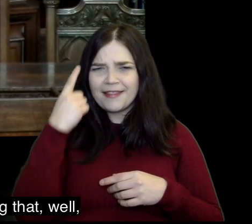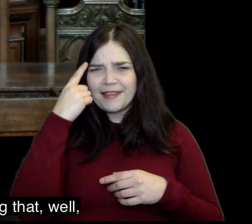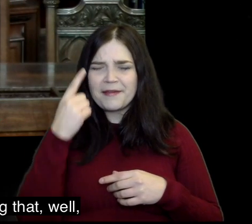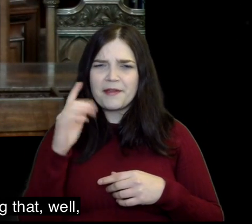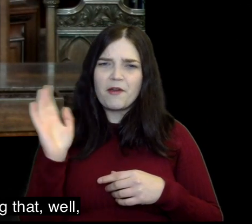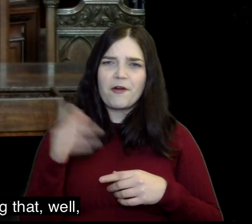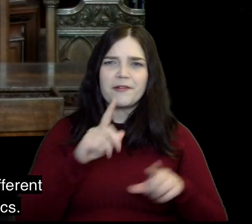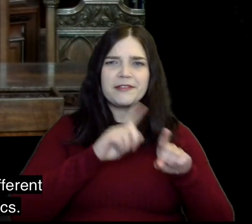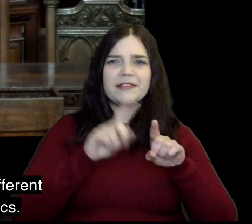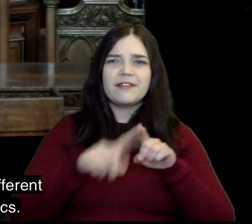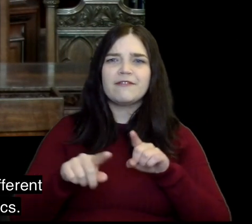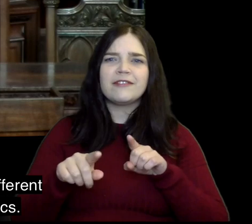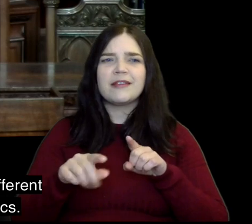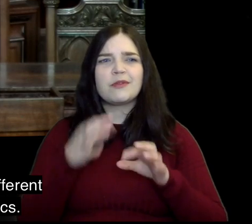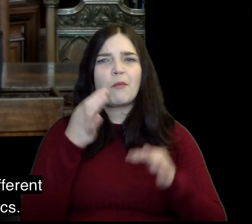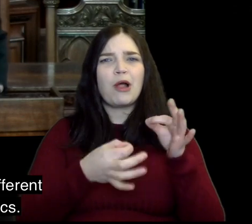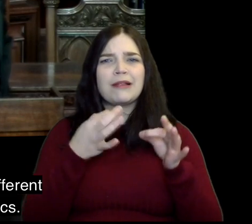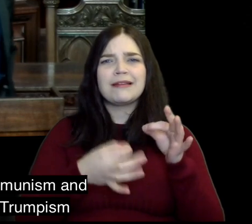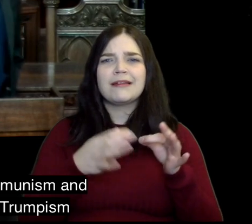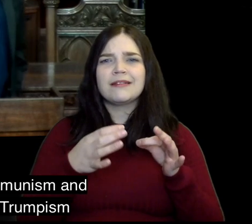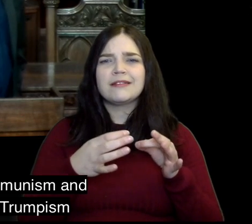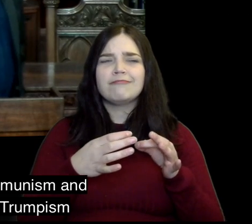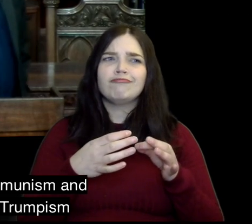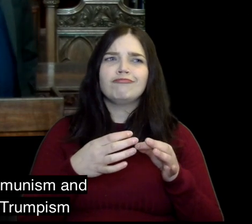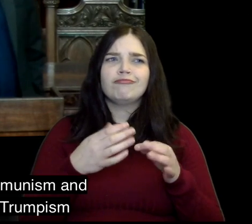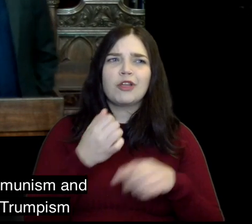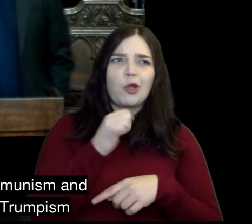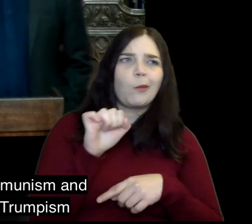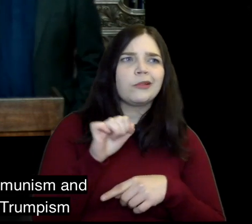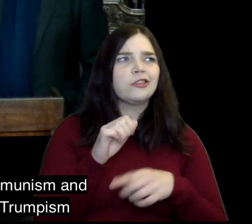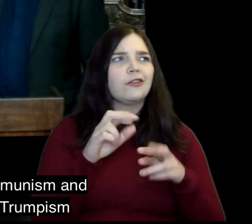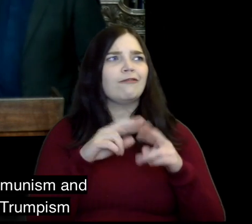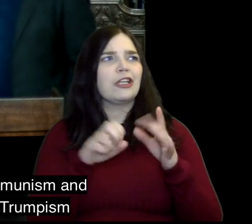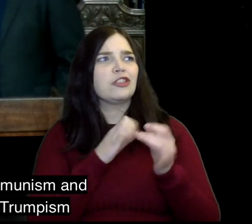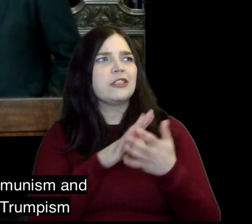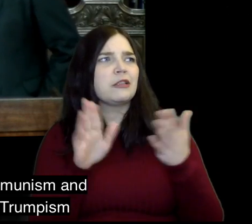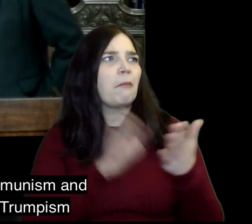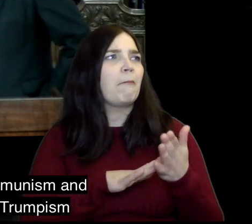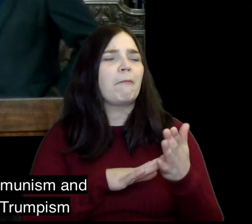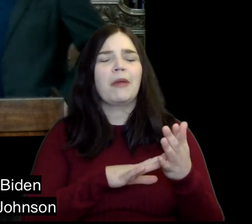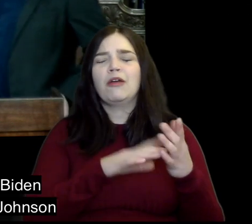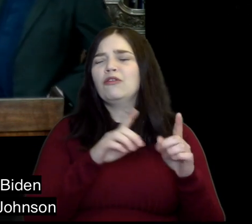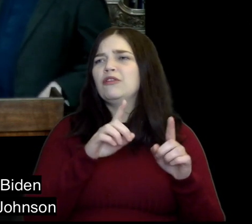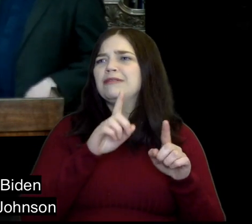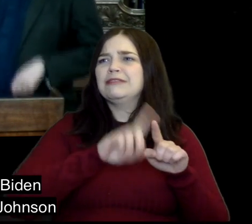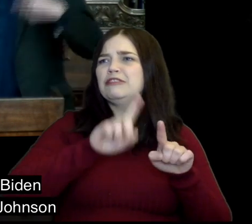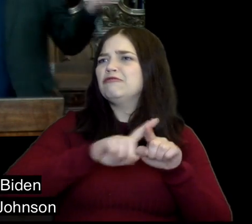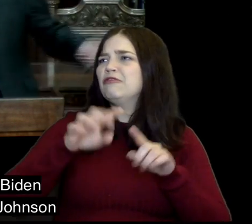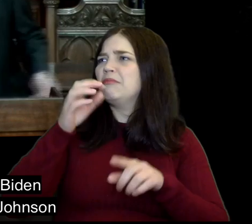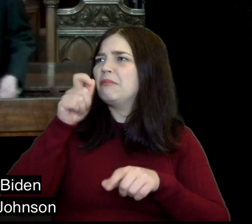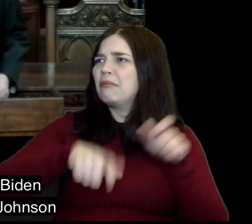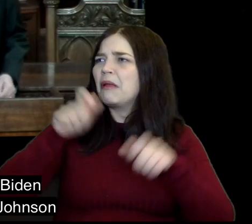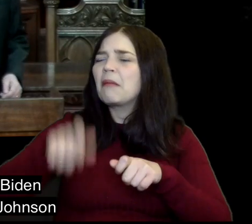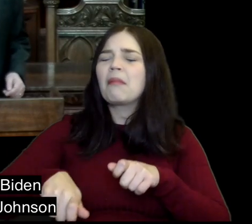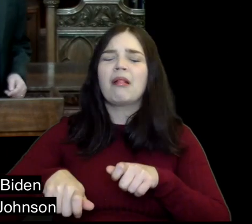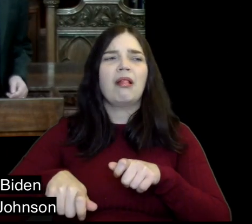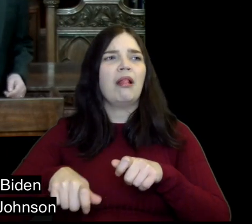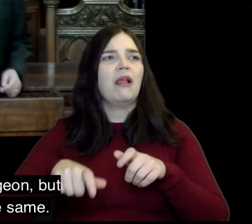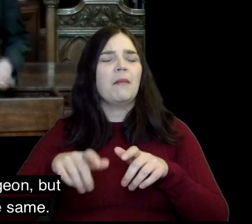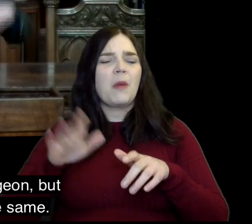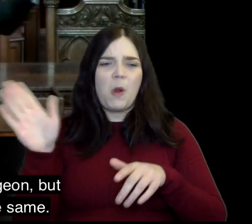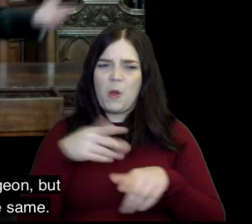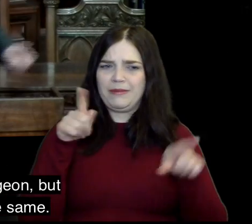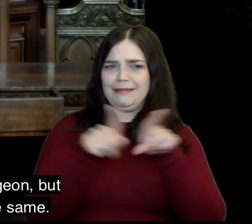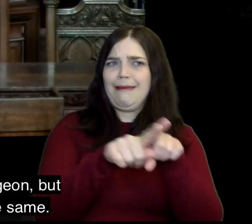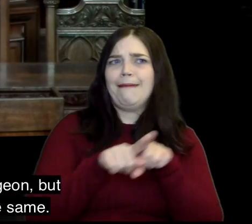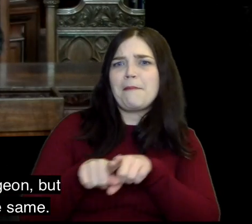really quite a bizarre thing imagine people saying there's lots of different types of politics there's communism and fascism and there's Trumpism and